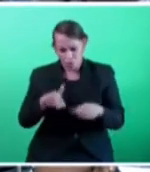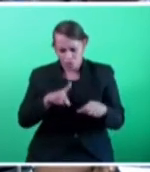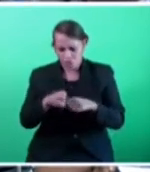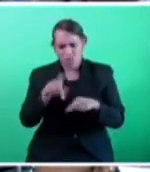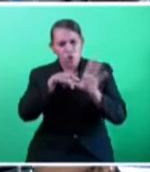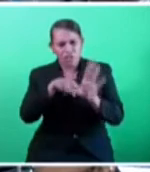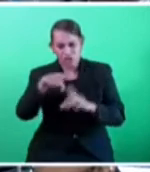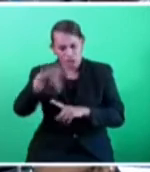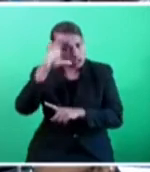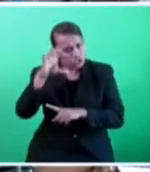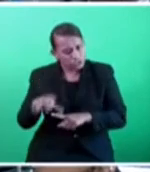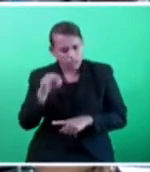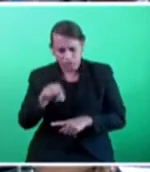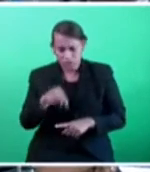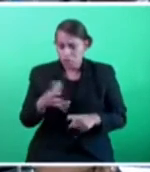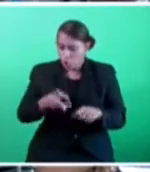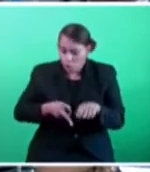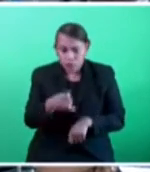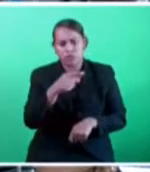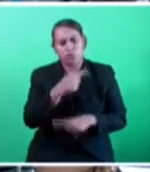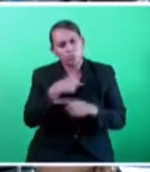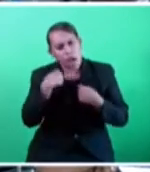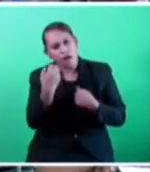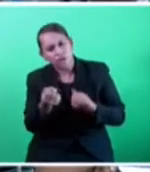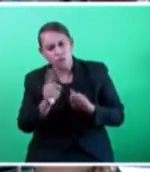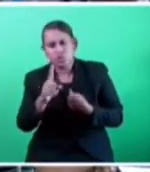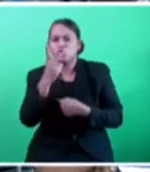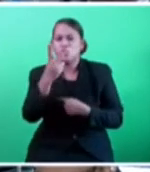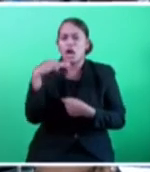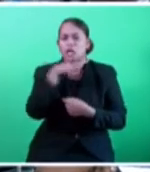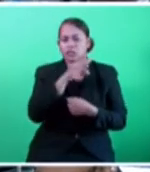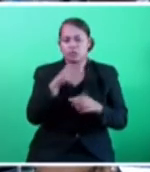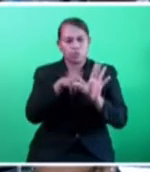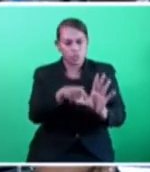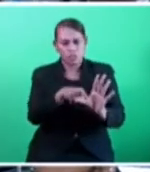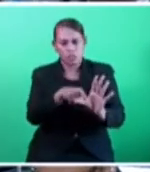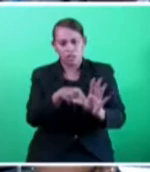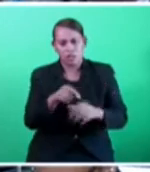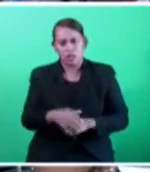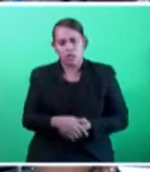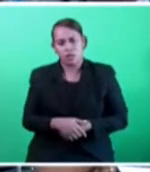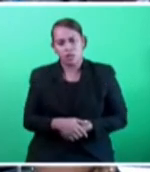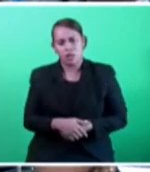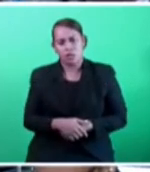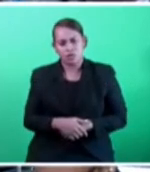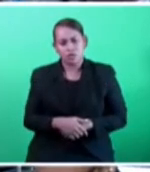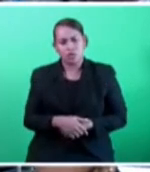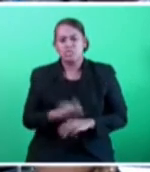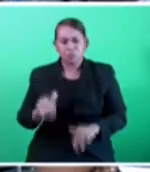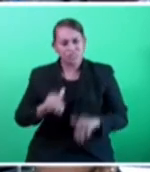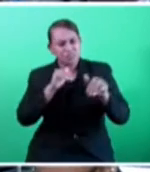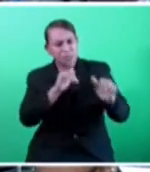day when we launched, we had around 200 youths, Mr. Speaker Say, who took part in tree planting.